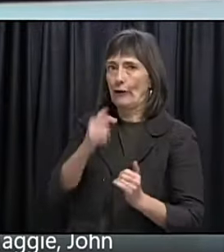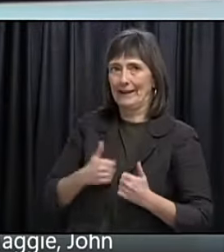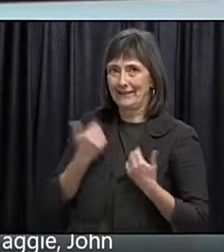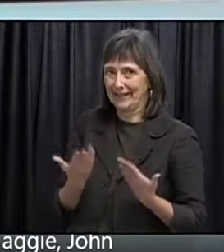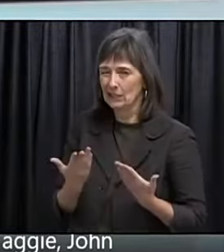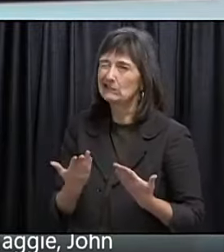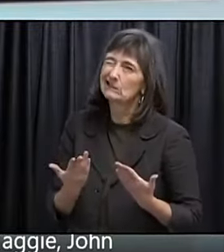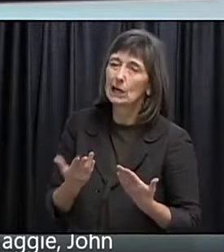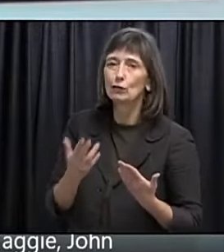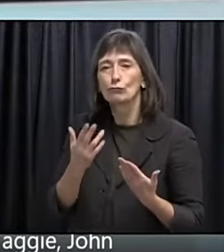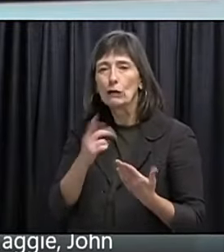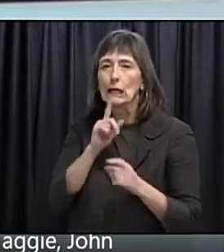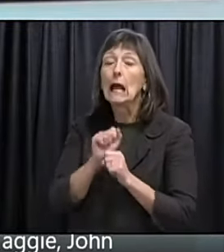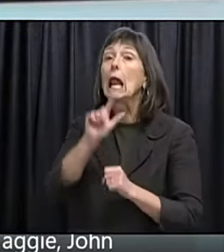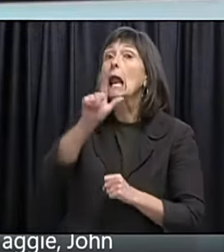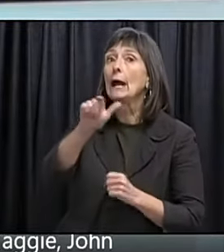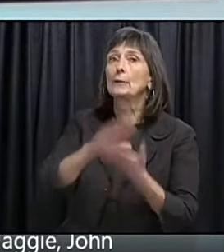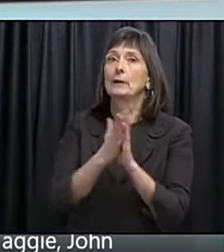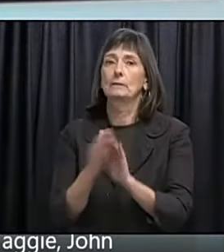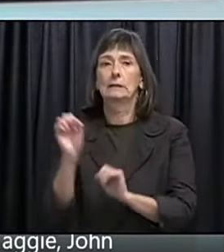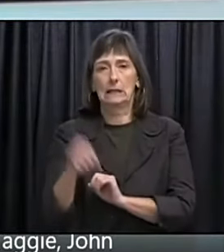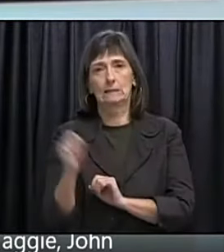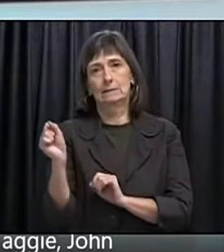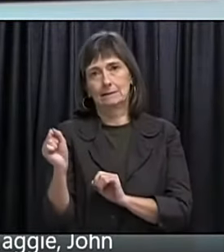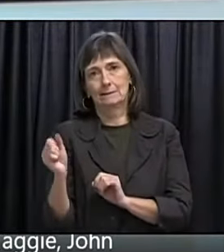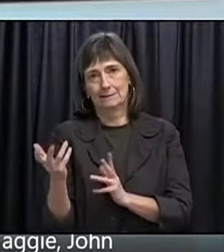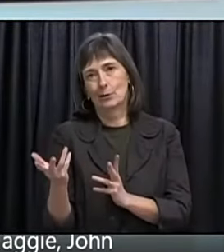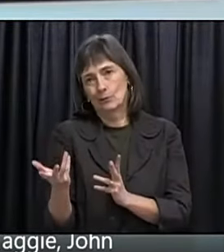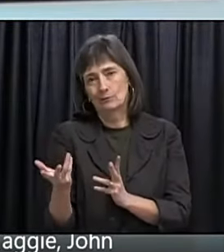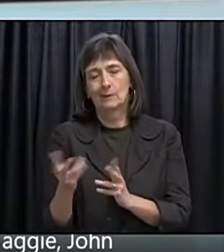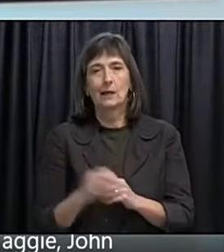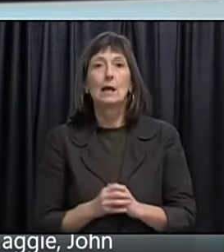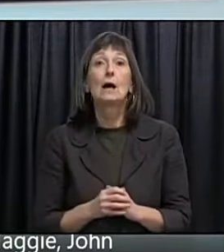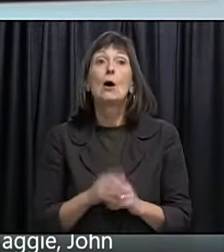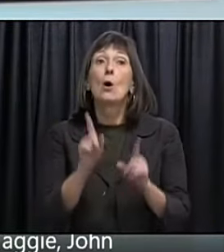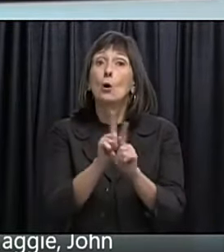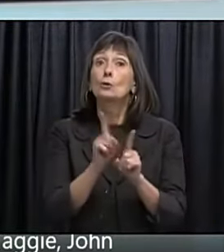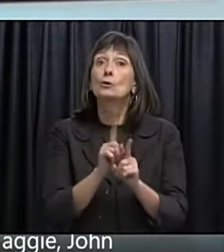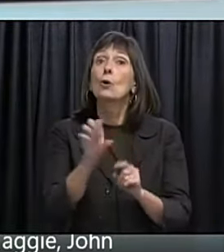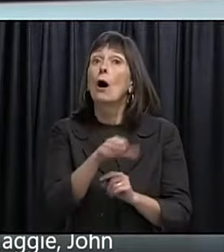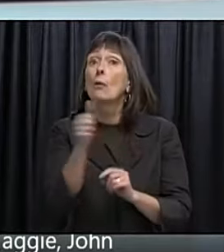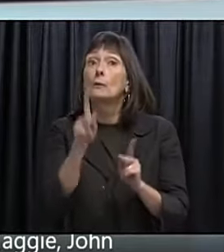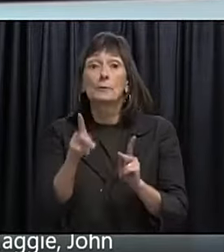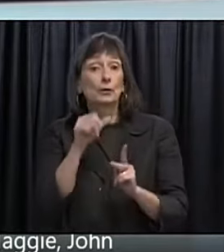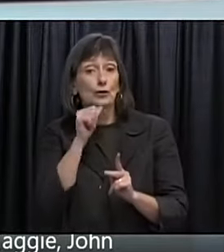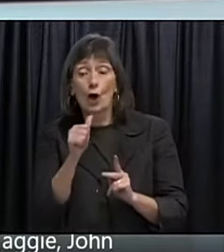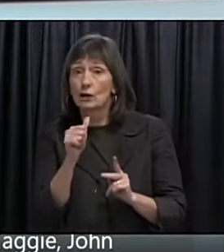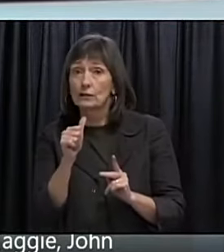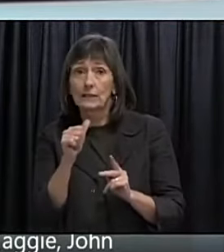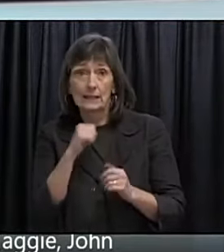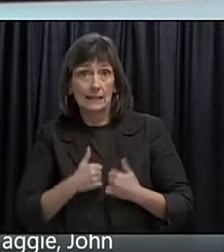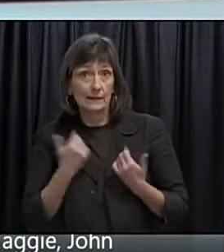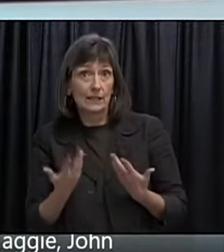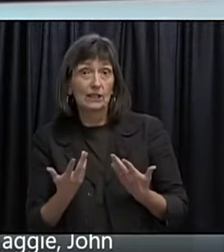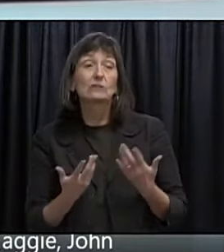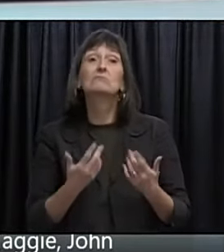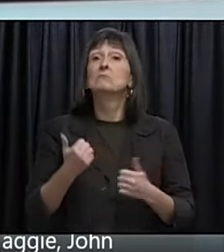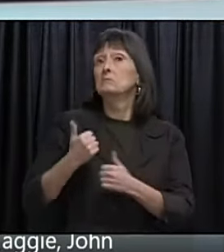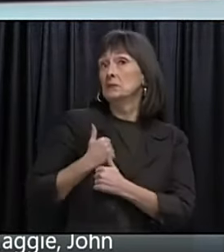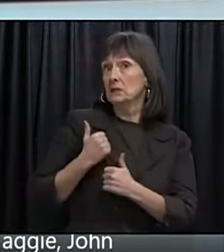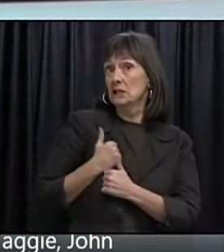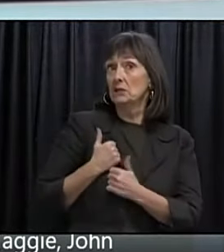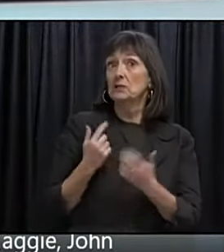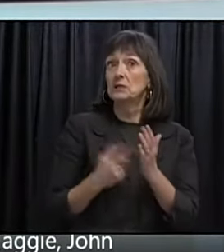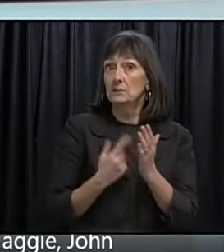There are federal. Issues. As well. People. With the military. Who may do. Tech stops. Or.